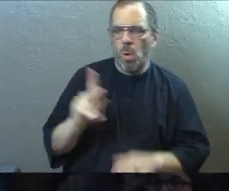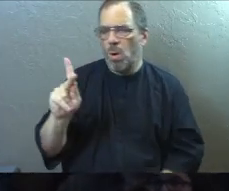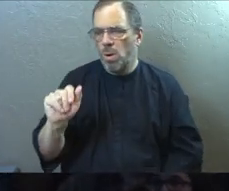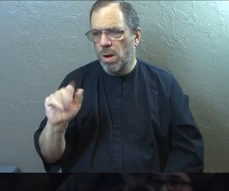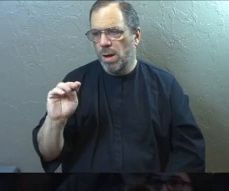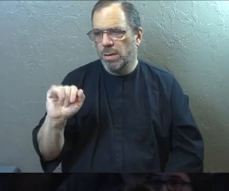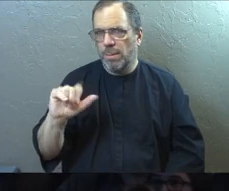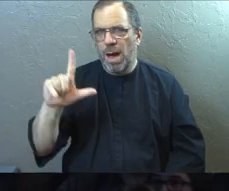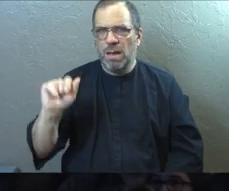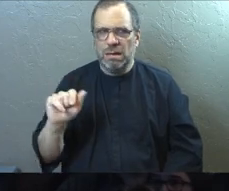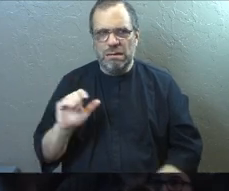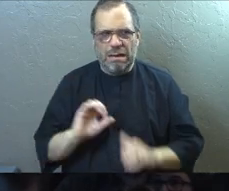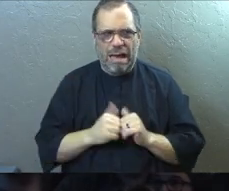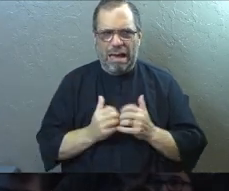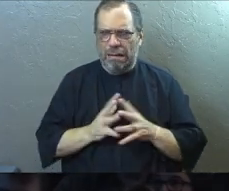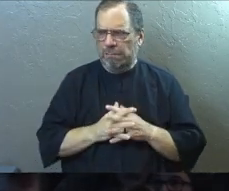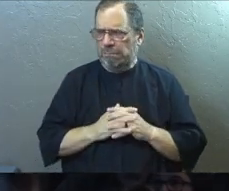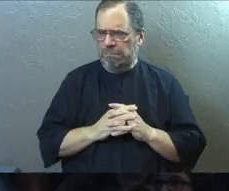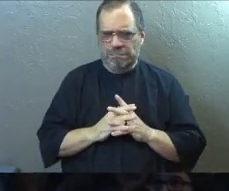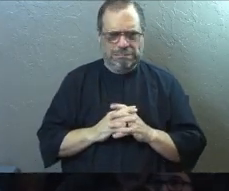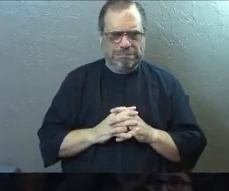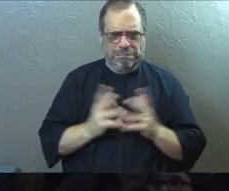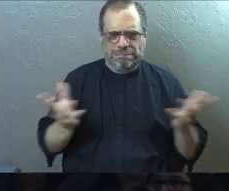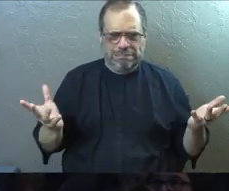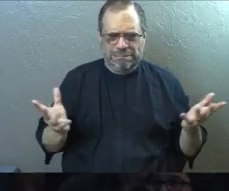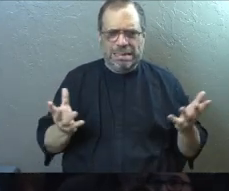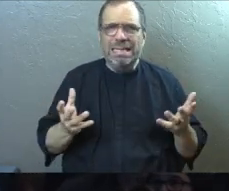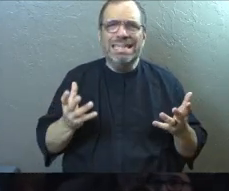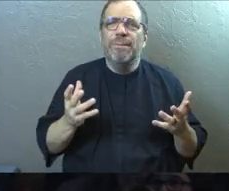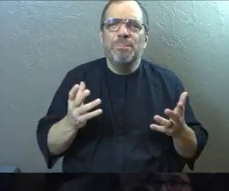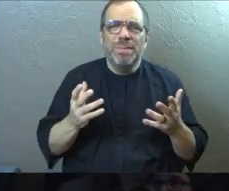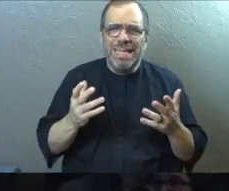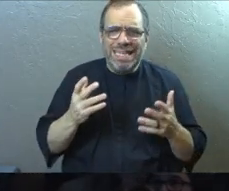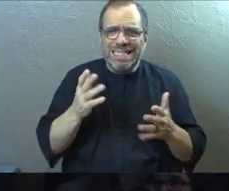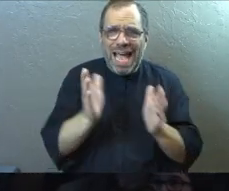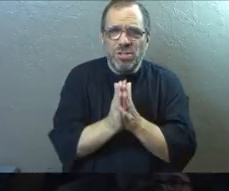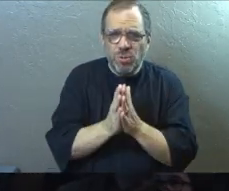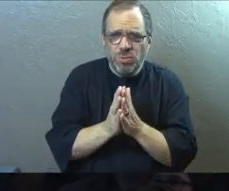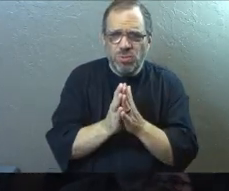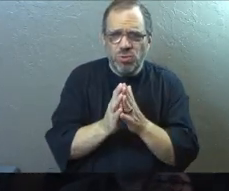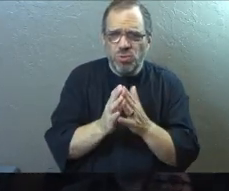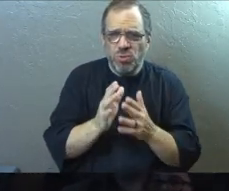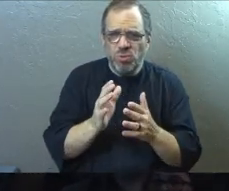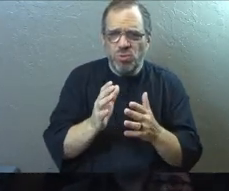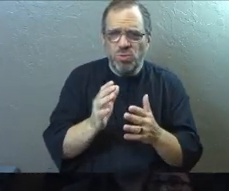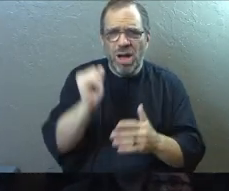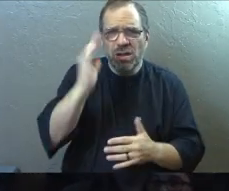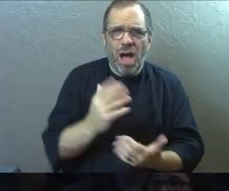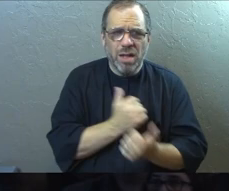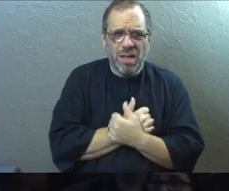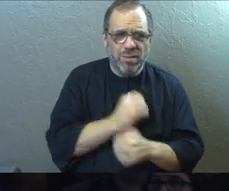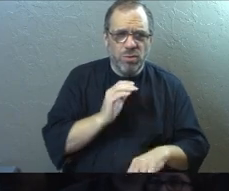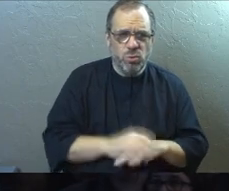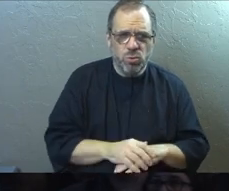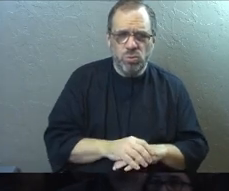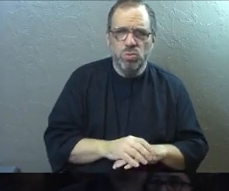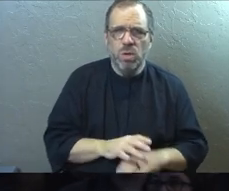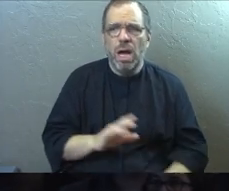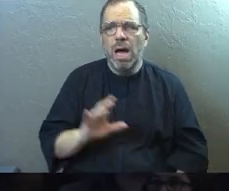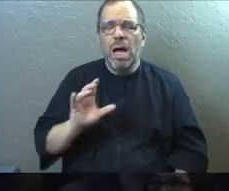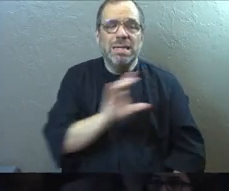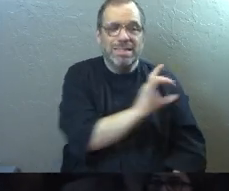Because I don't know how you do that. I don't think he's calling you to agape the Democrats or the Republicans.